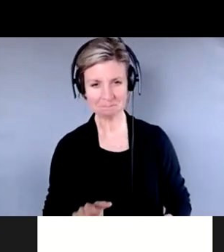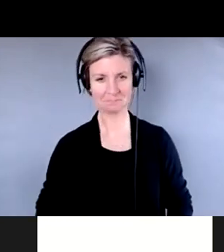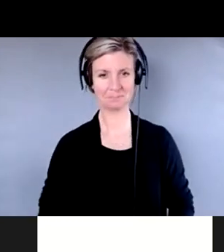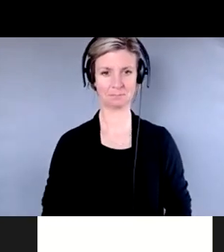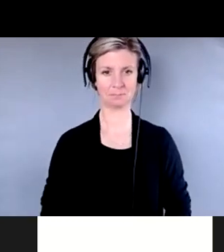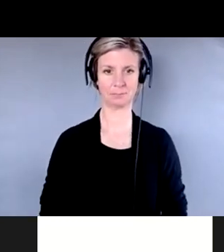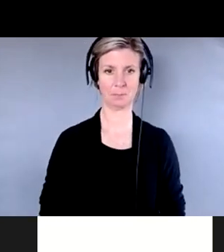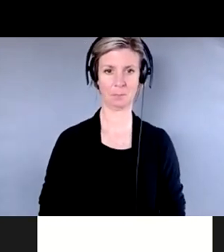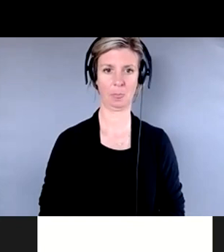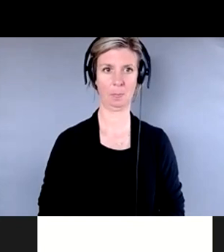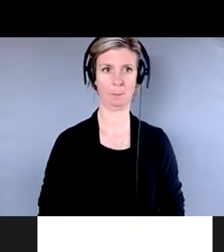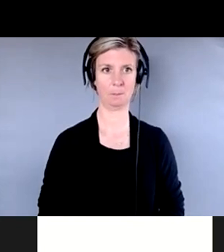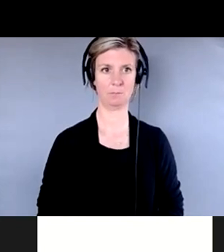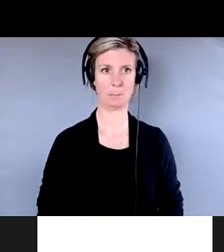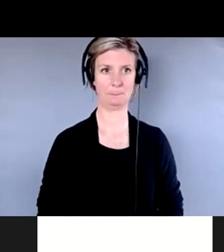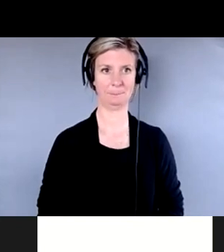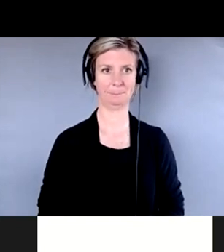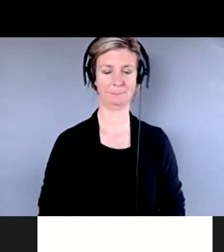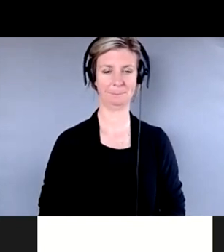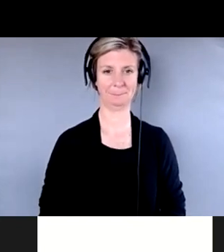Sorry, something popped up on my screen.